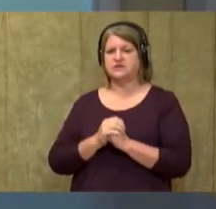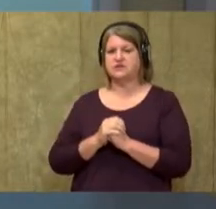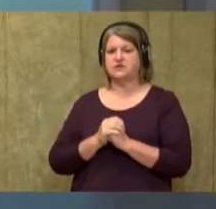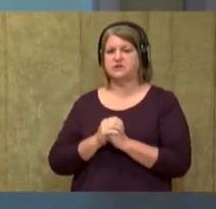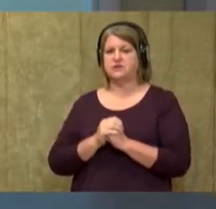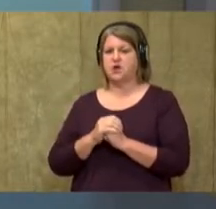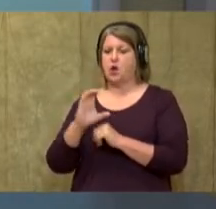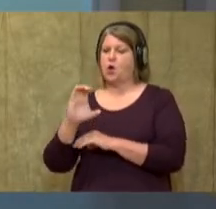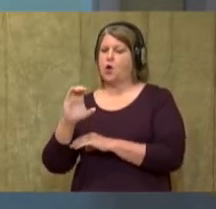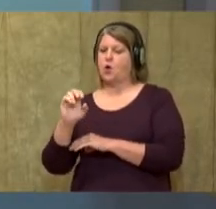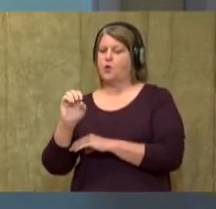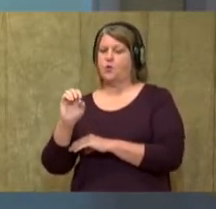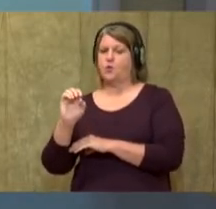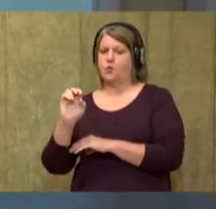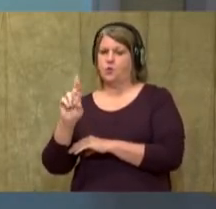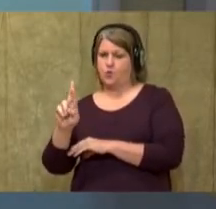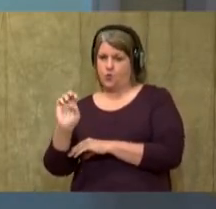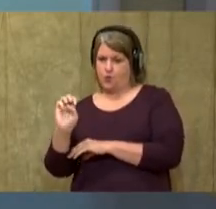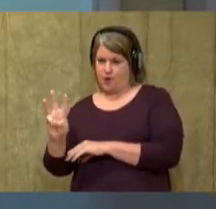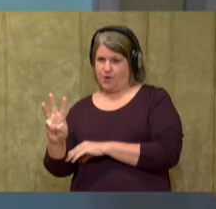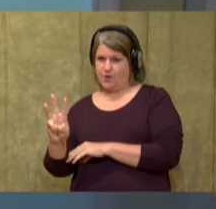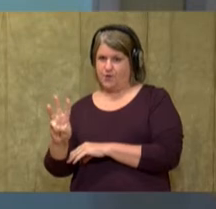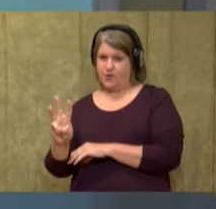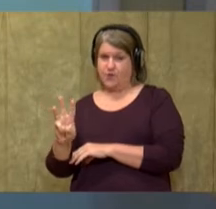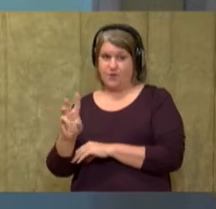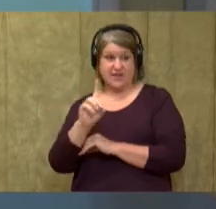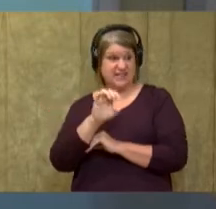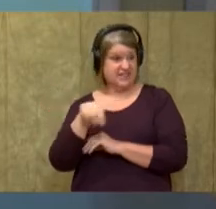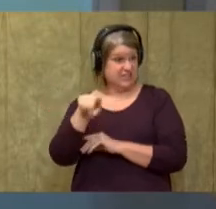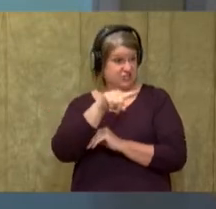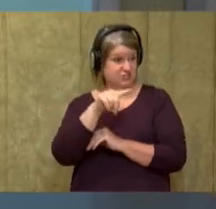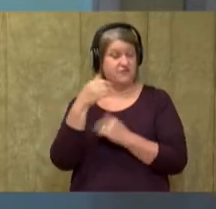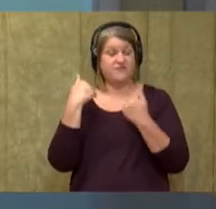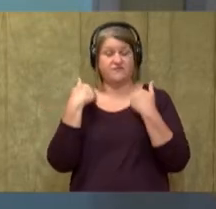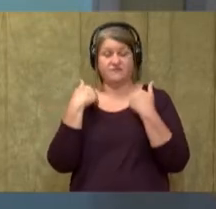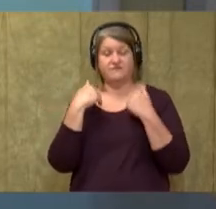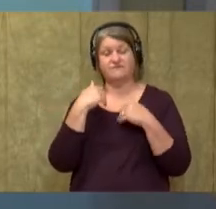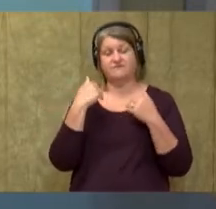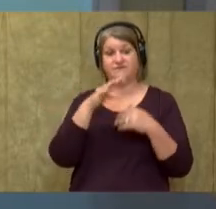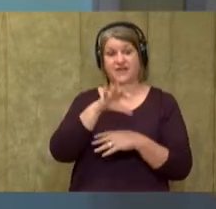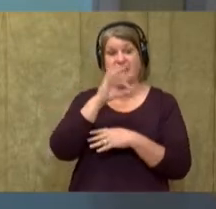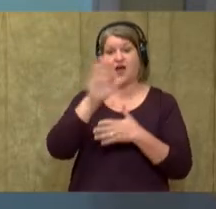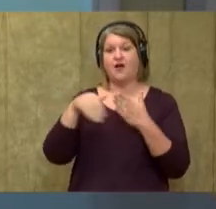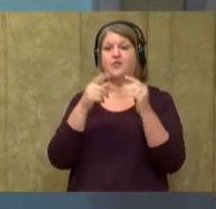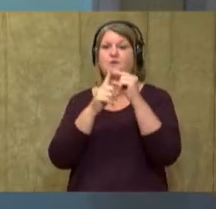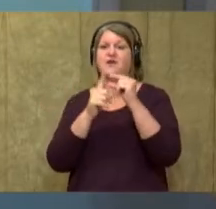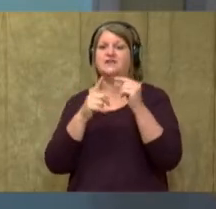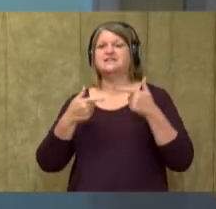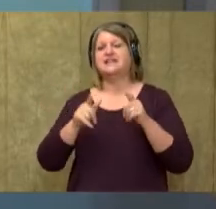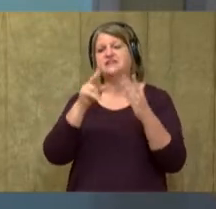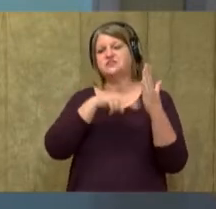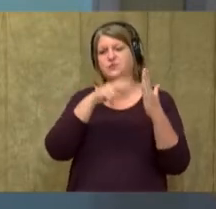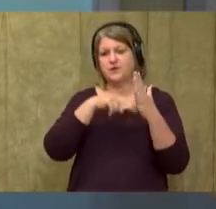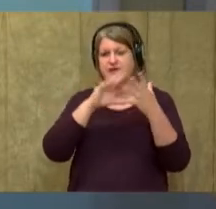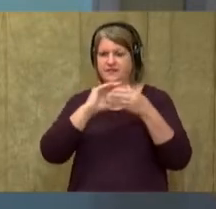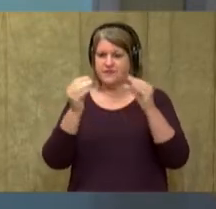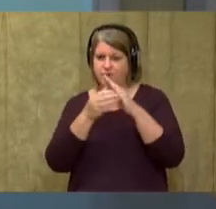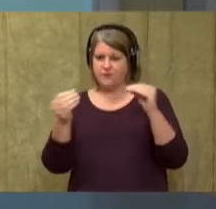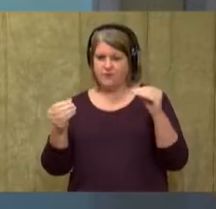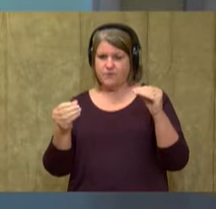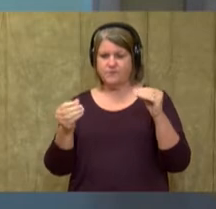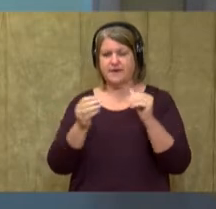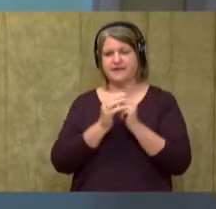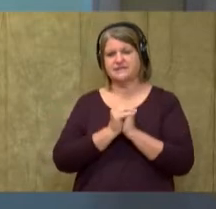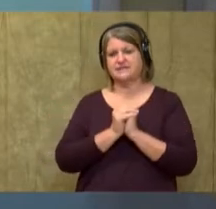Crew. Did you find all of the words with oo? Good job. Let's read the passage with oo.